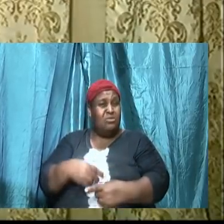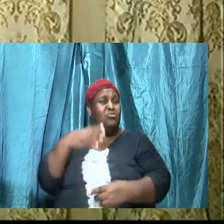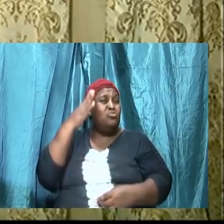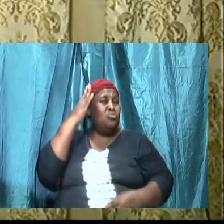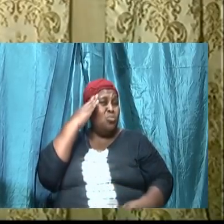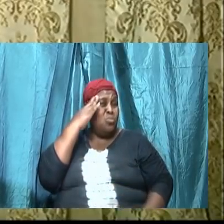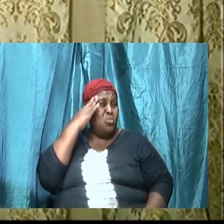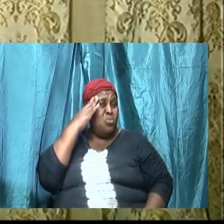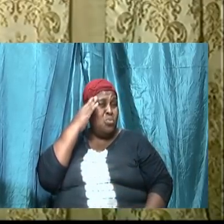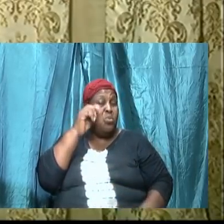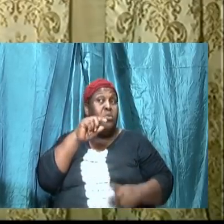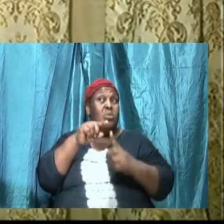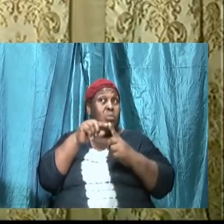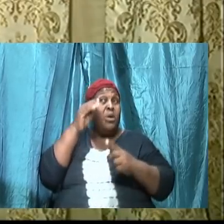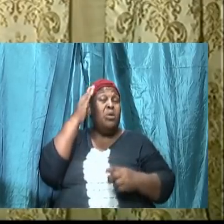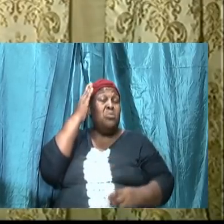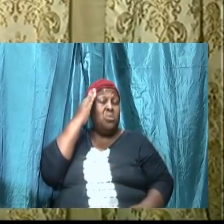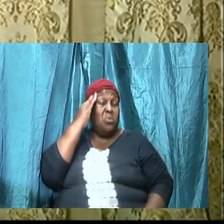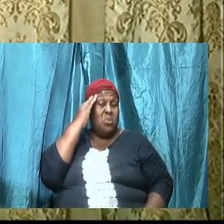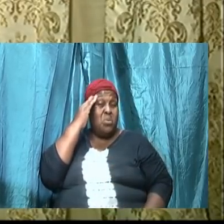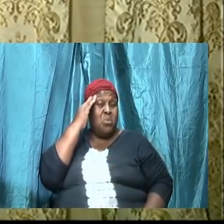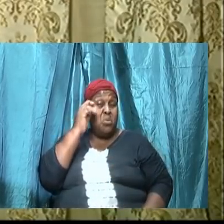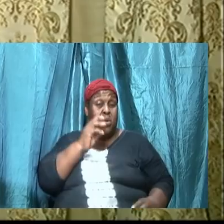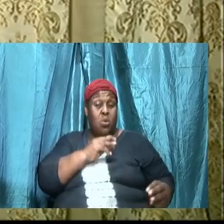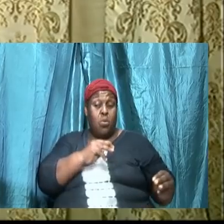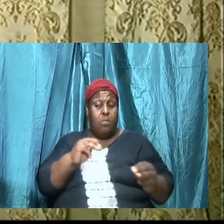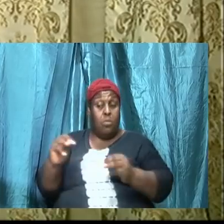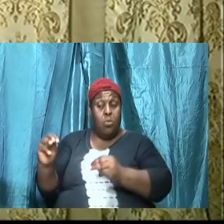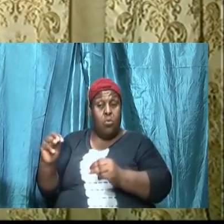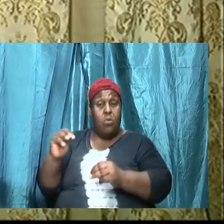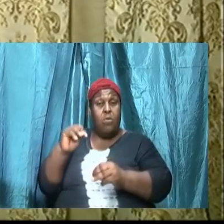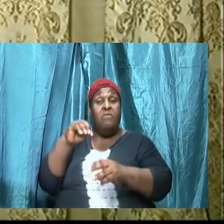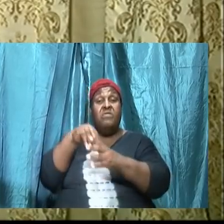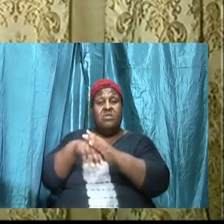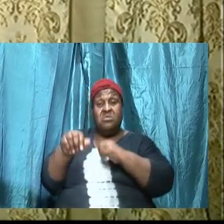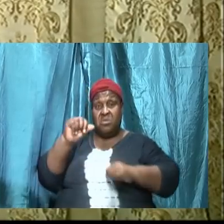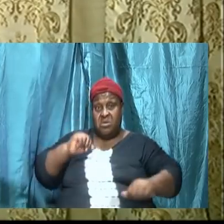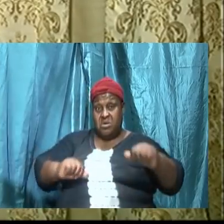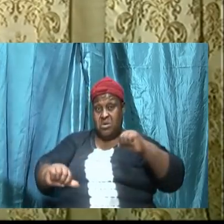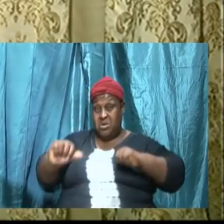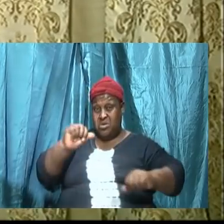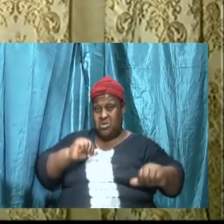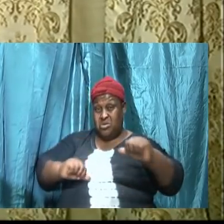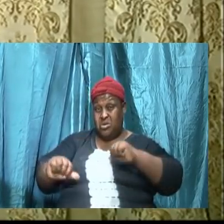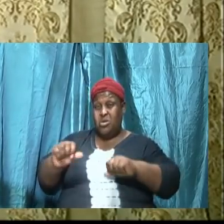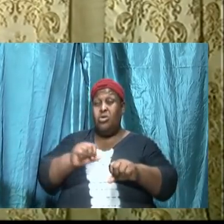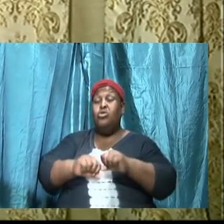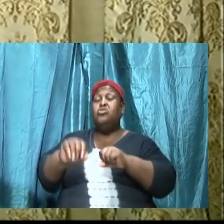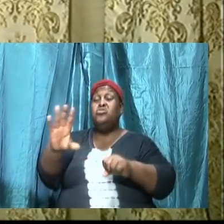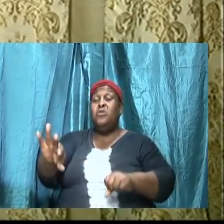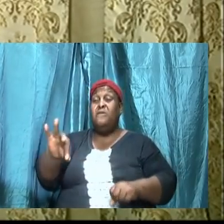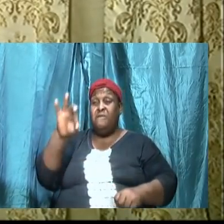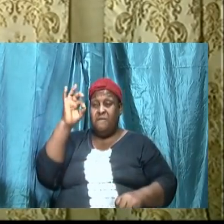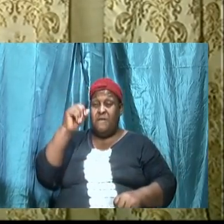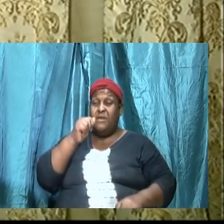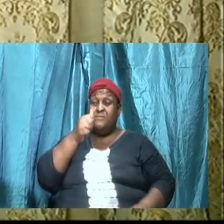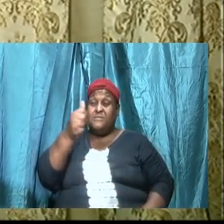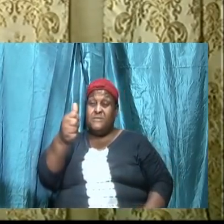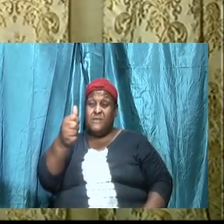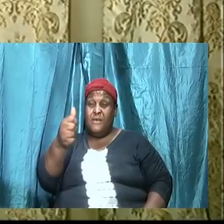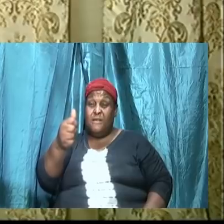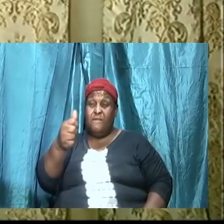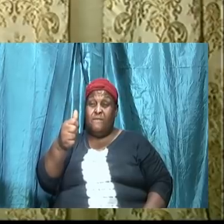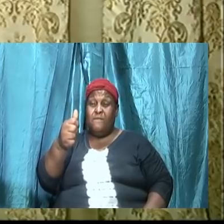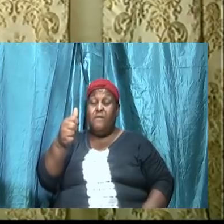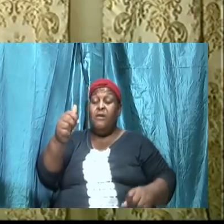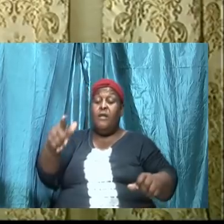know, we move into action so that we can find ourselves walking